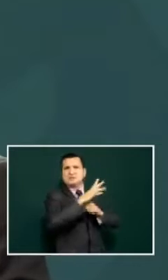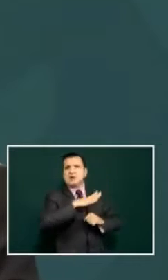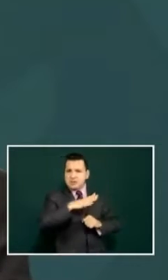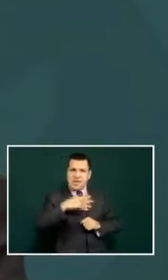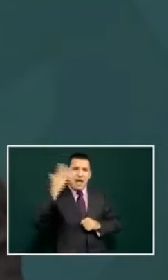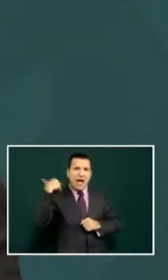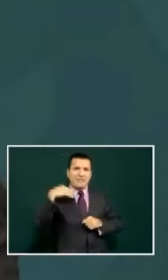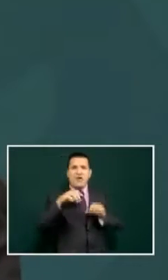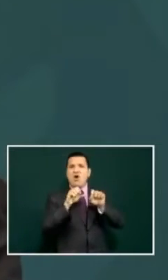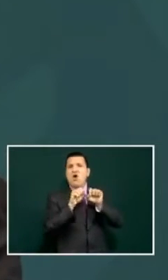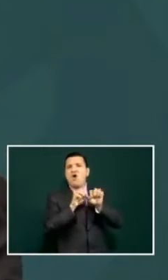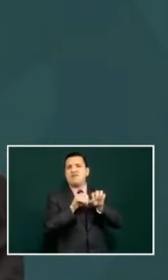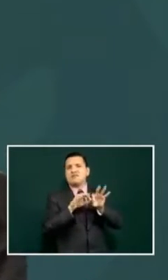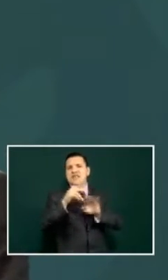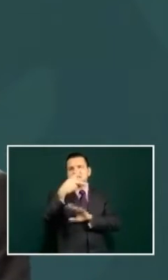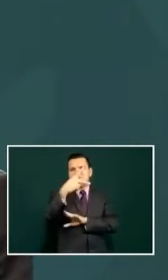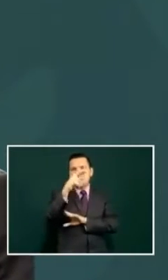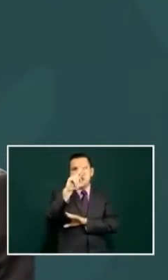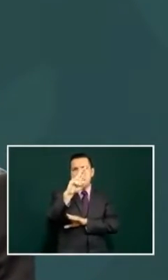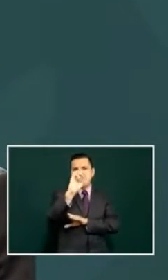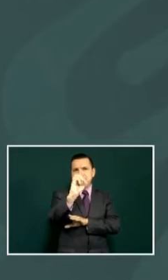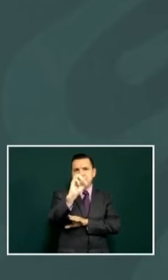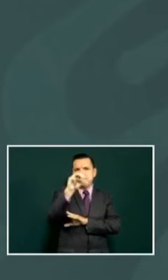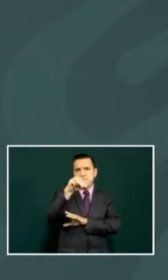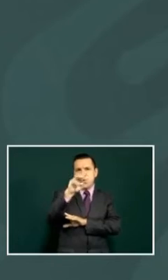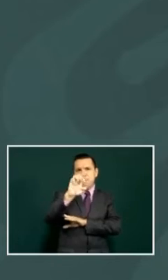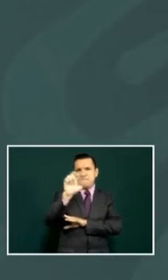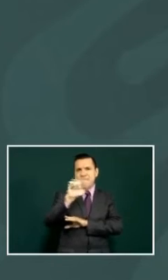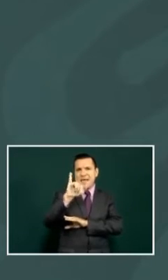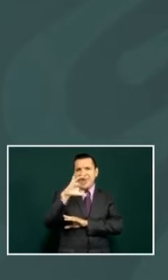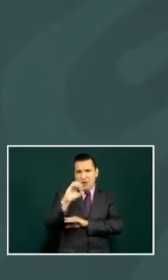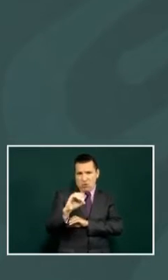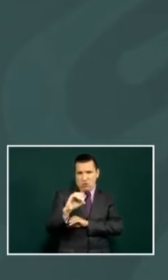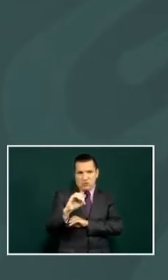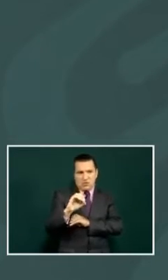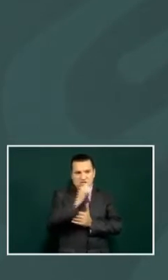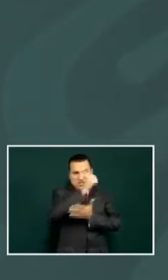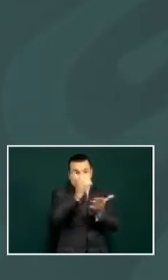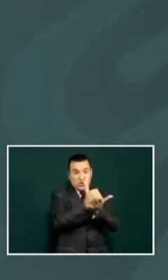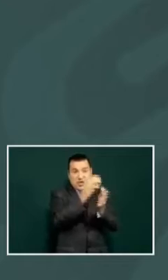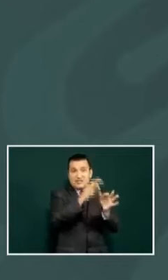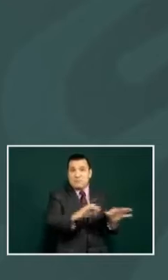the offices that were pro-Mexico that were in the big